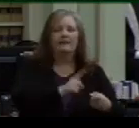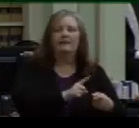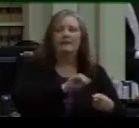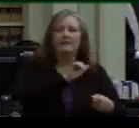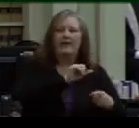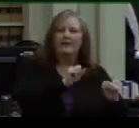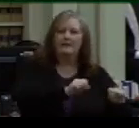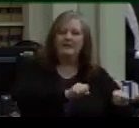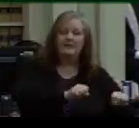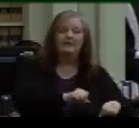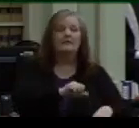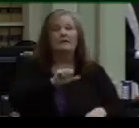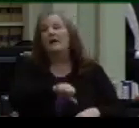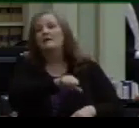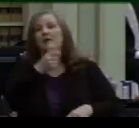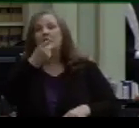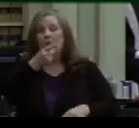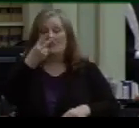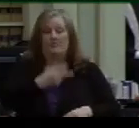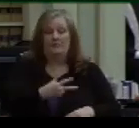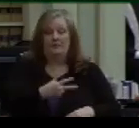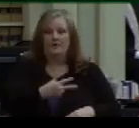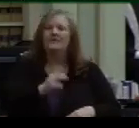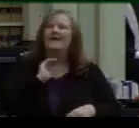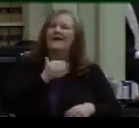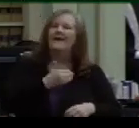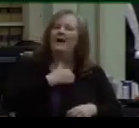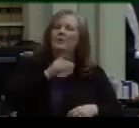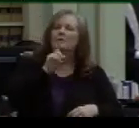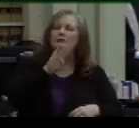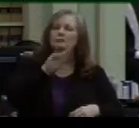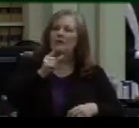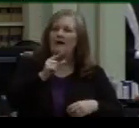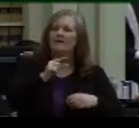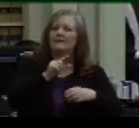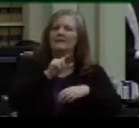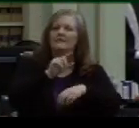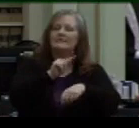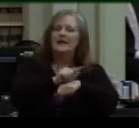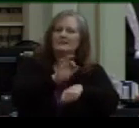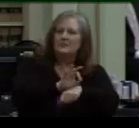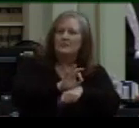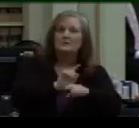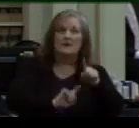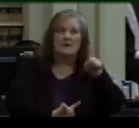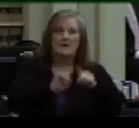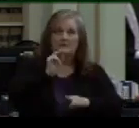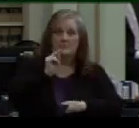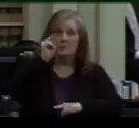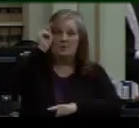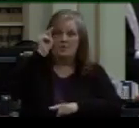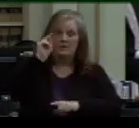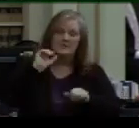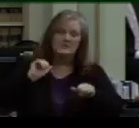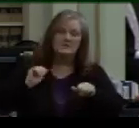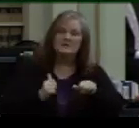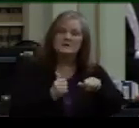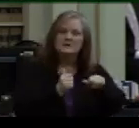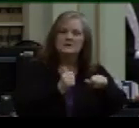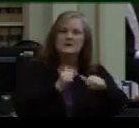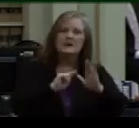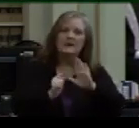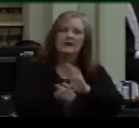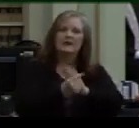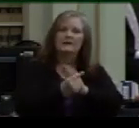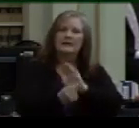will boost the National Guard's statewide counter-drug task force by redeploying up north to go after all these illegal cannabis